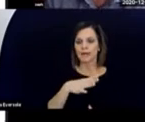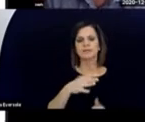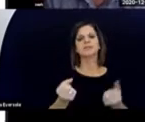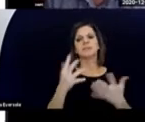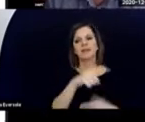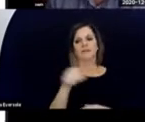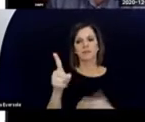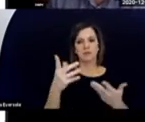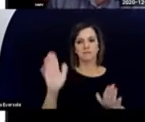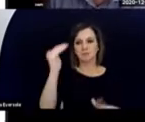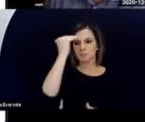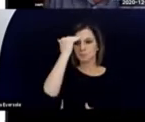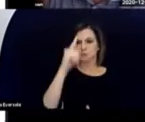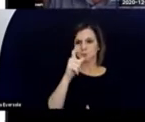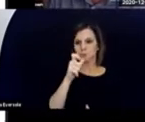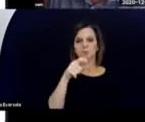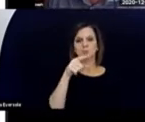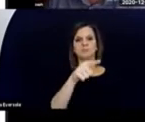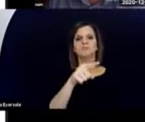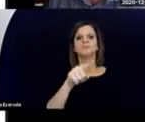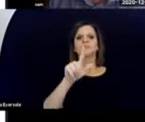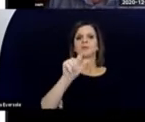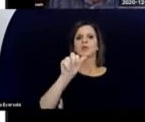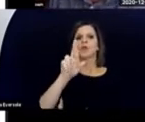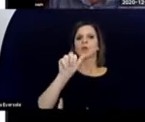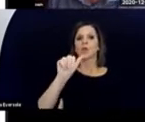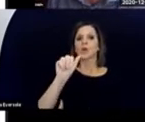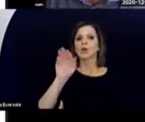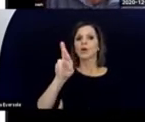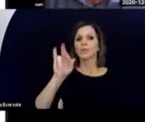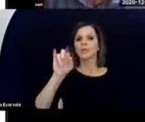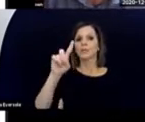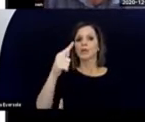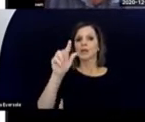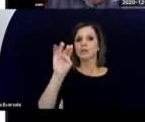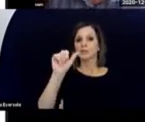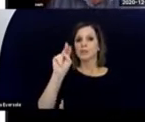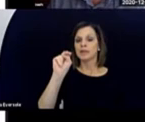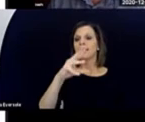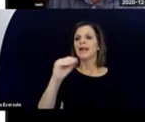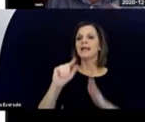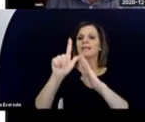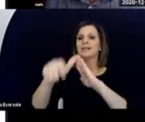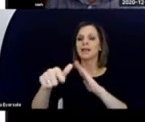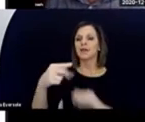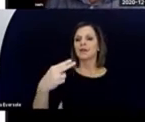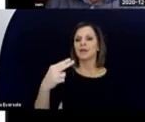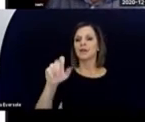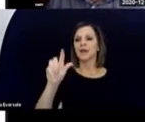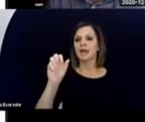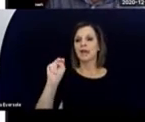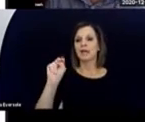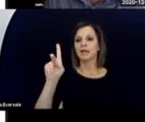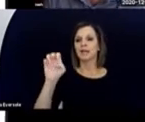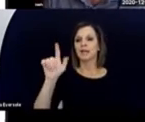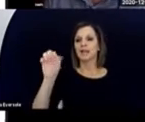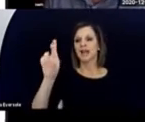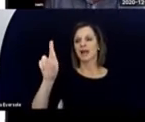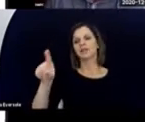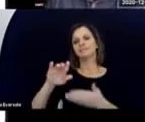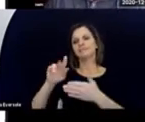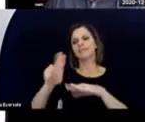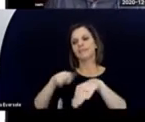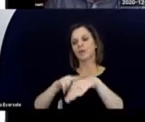Bridgman and later on, Helen Keller. And she, of course, became world famous. Laura was older.